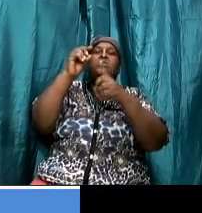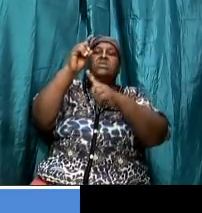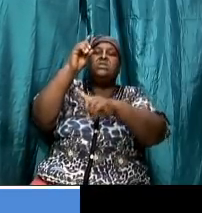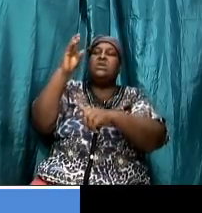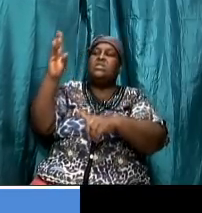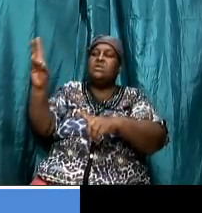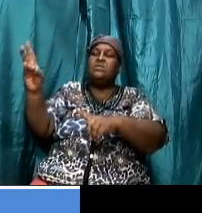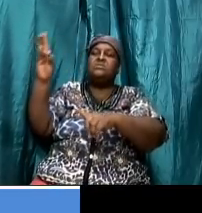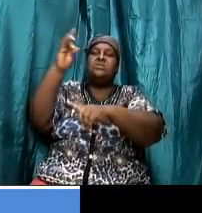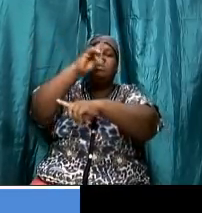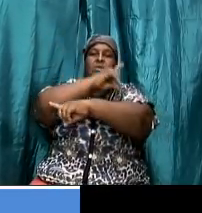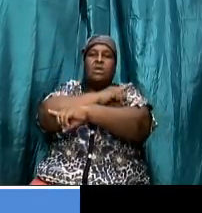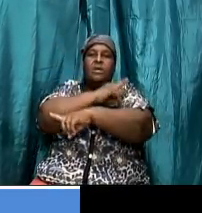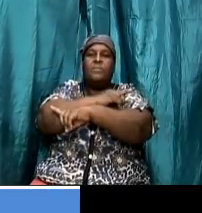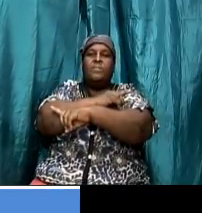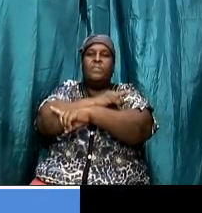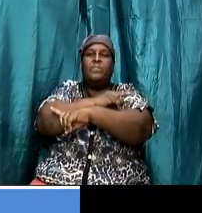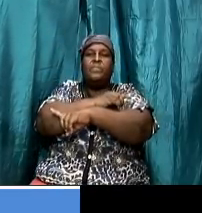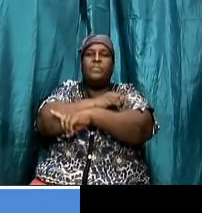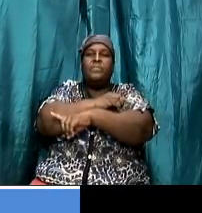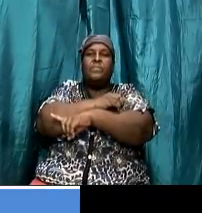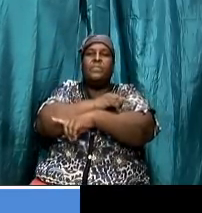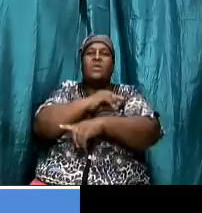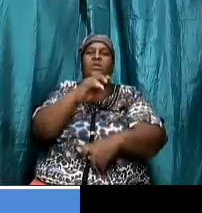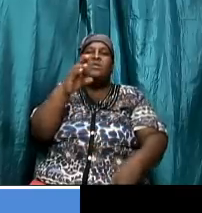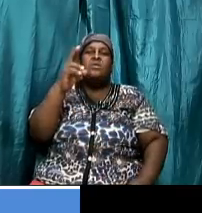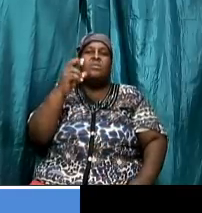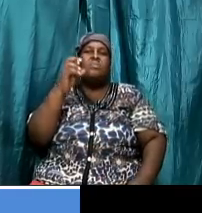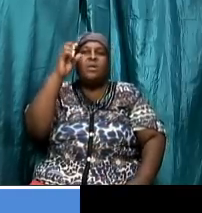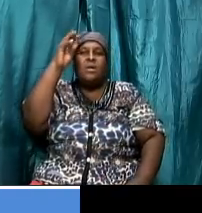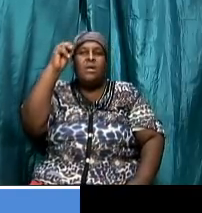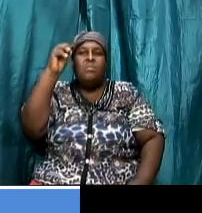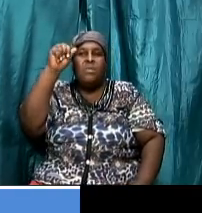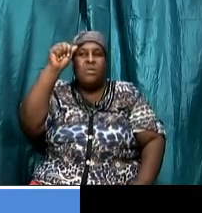chapter 12 and verse 8 praise god